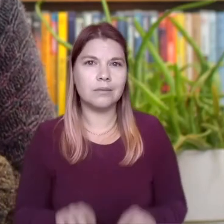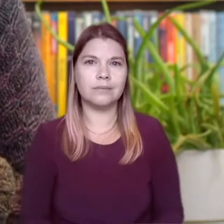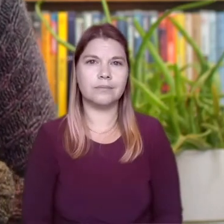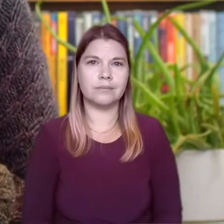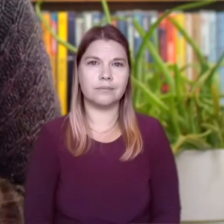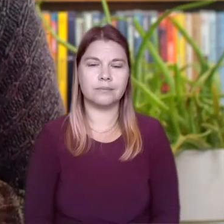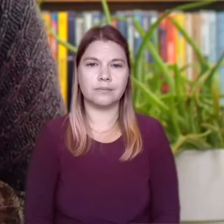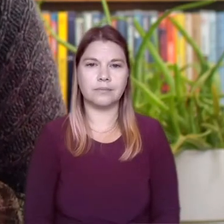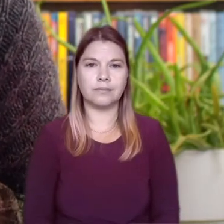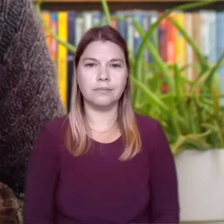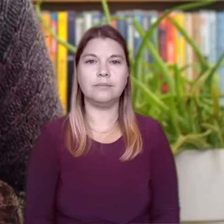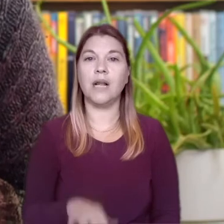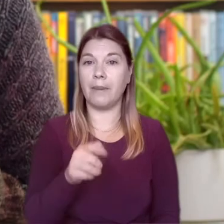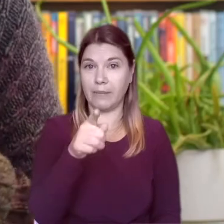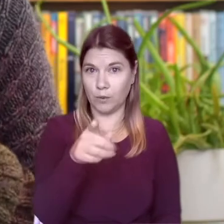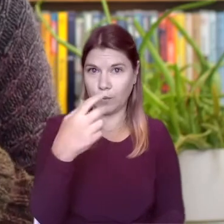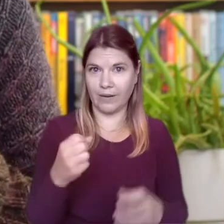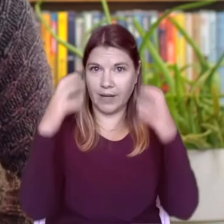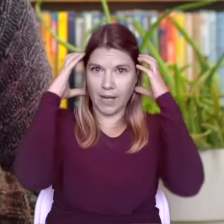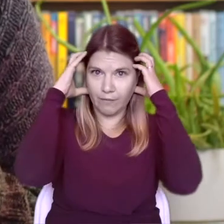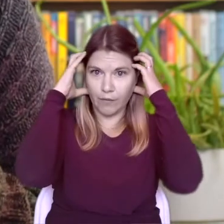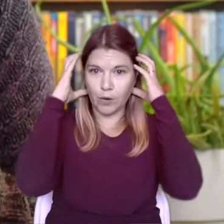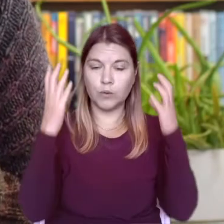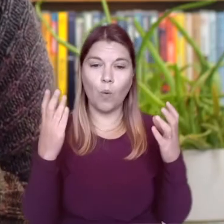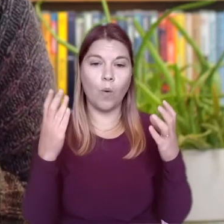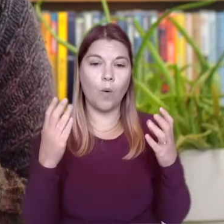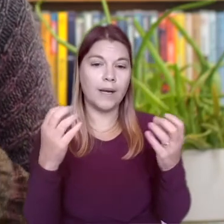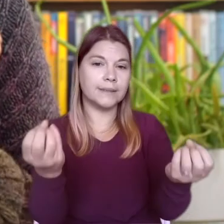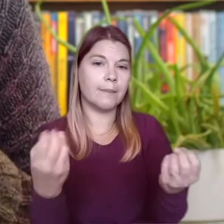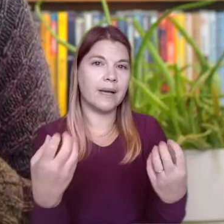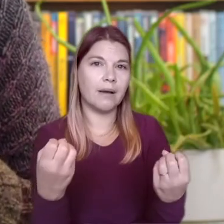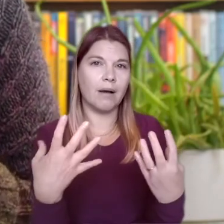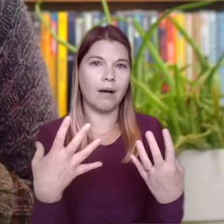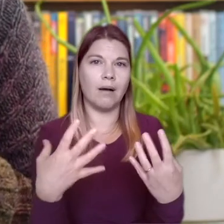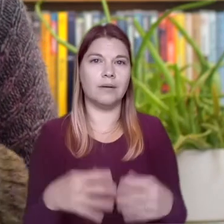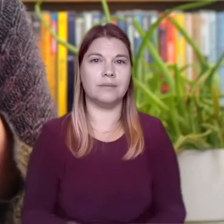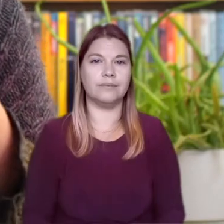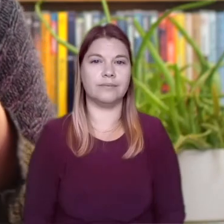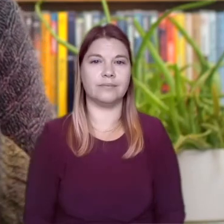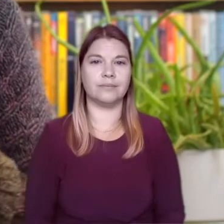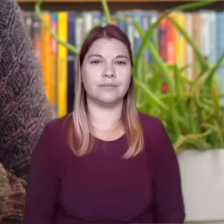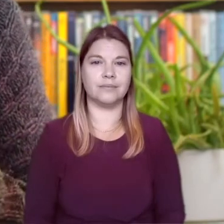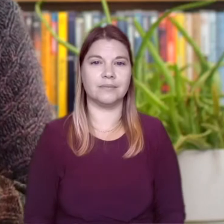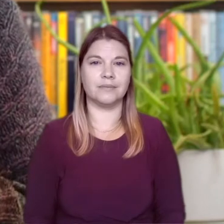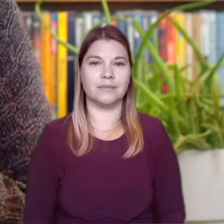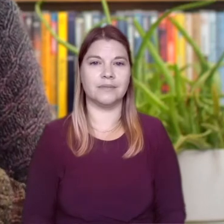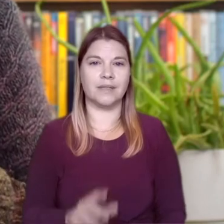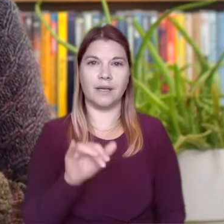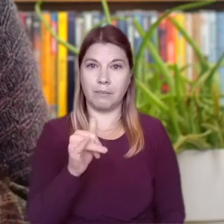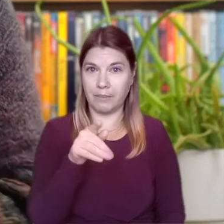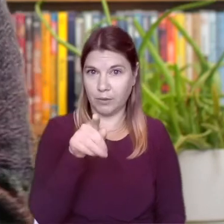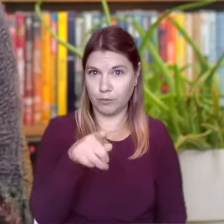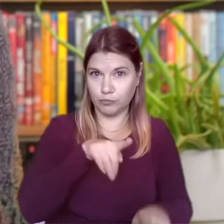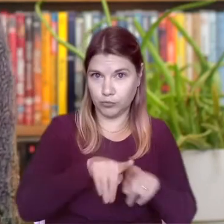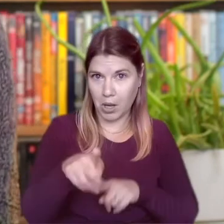Now, if you're wearing headphones, or listening through some speakers, then you might find that you can hear me running my fingers across the